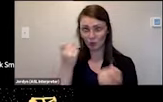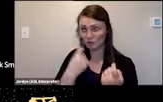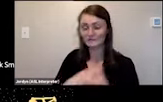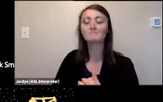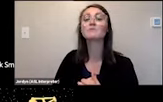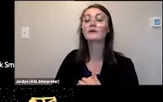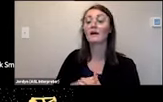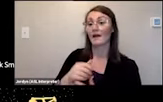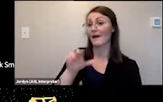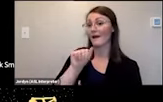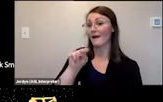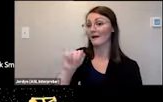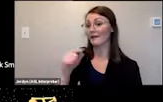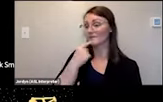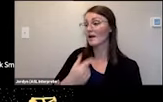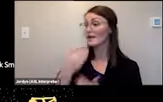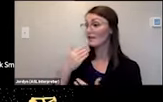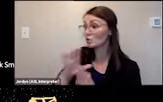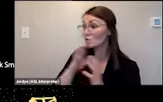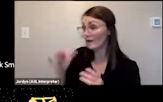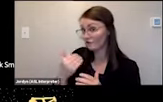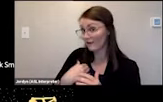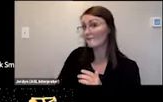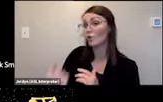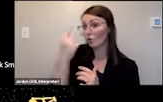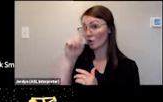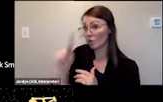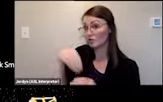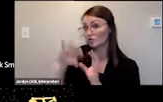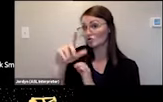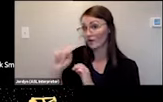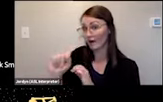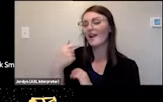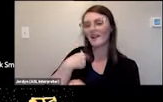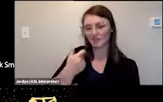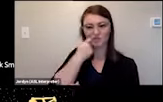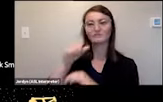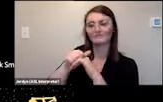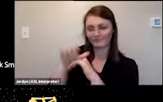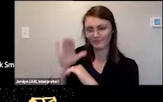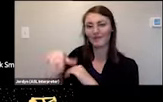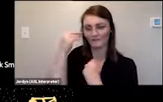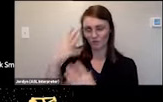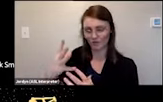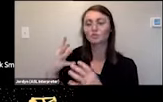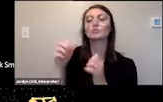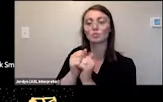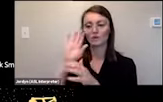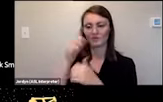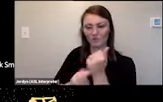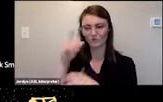share it in the chat so i did just uh share info at c3d.org with all attendees in the chat so make sure you save